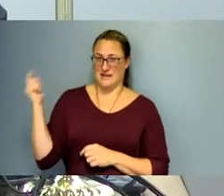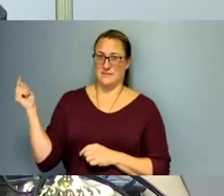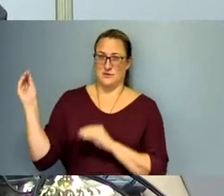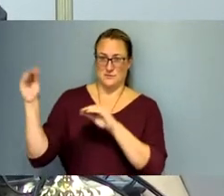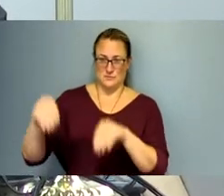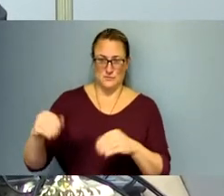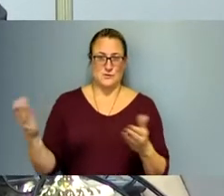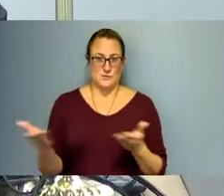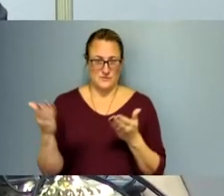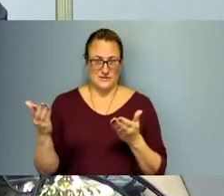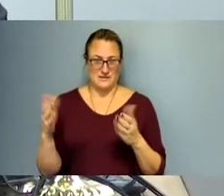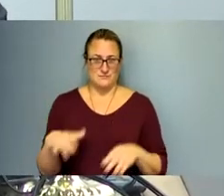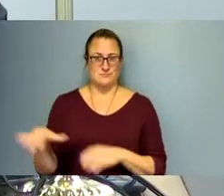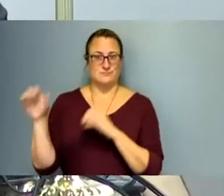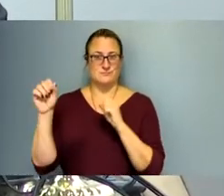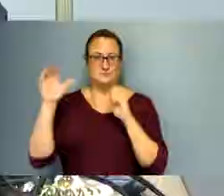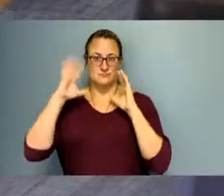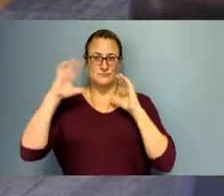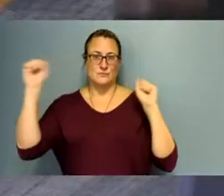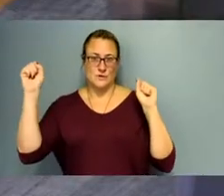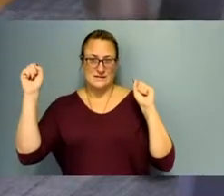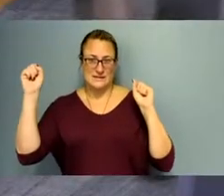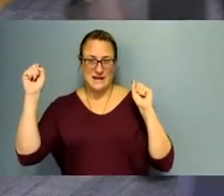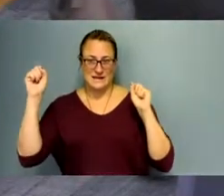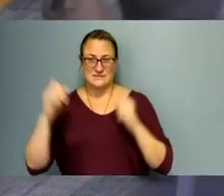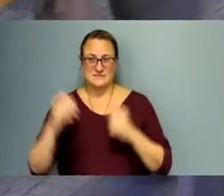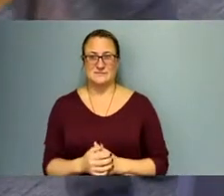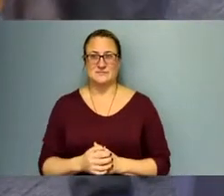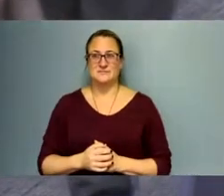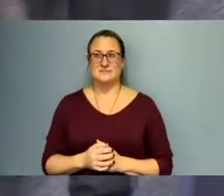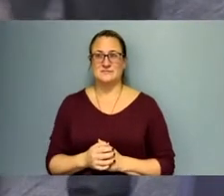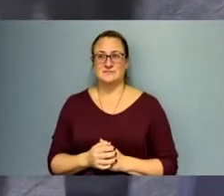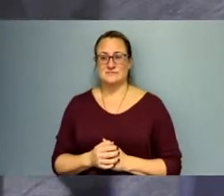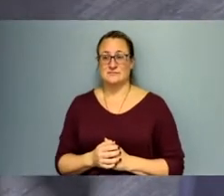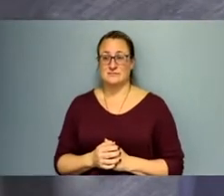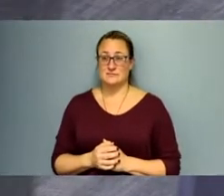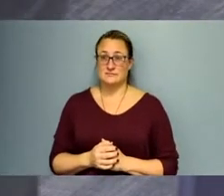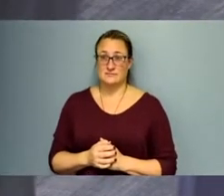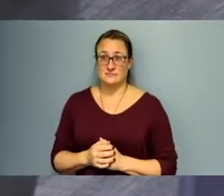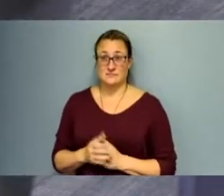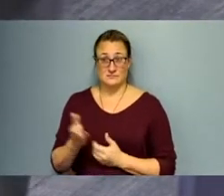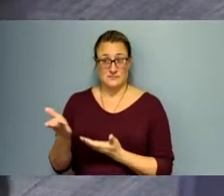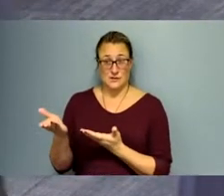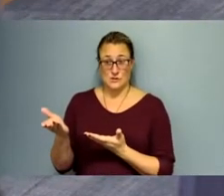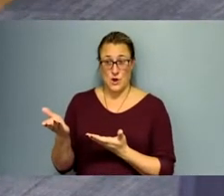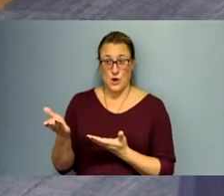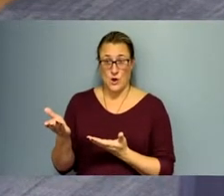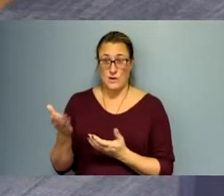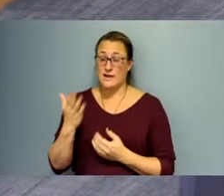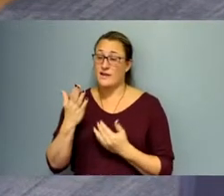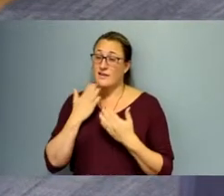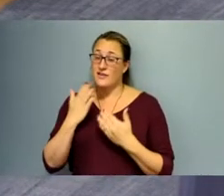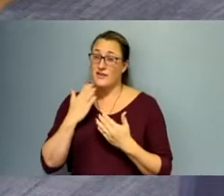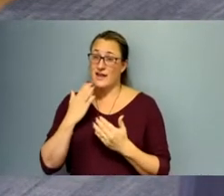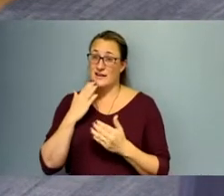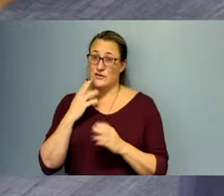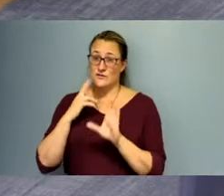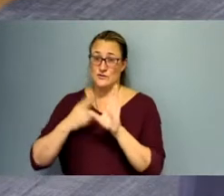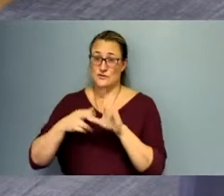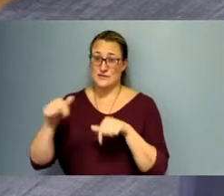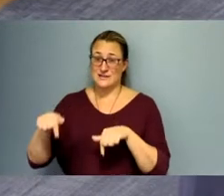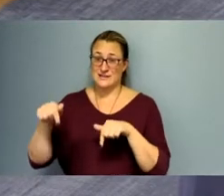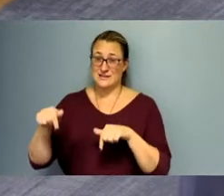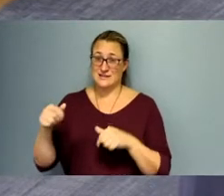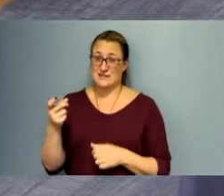and now, you know, is joining us today. And I know have a presentation. So first of thank you for joining us, Dr. Ganther.